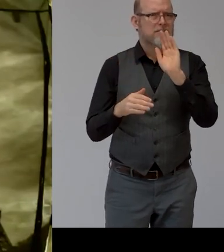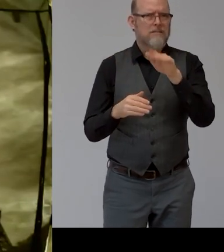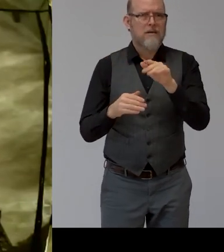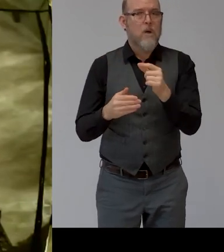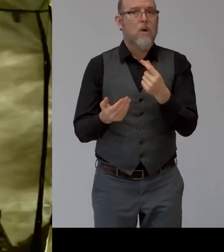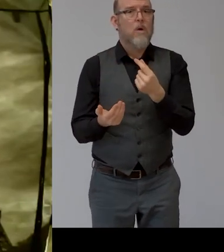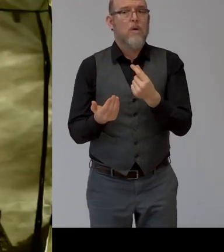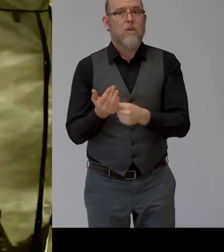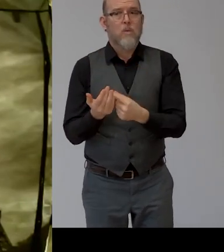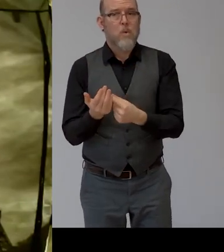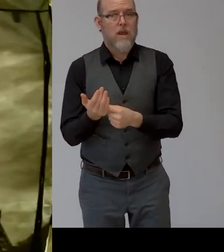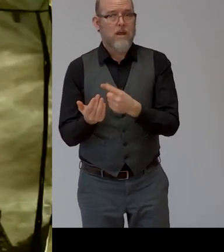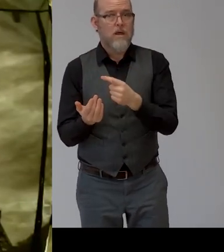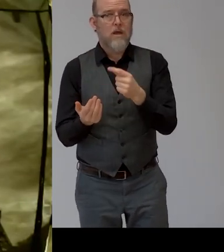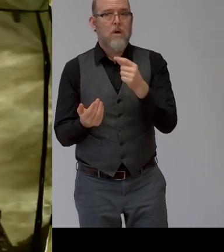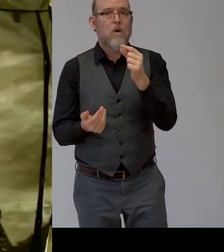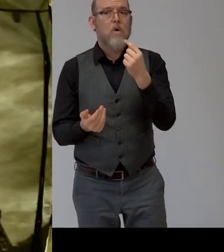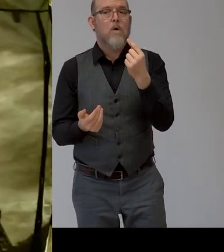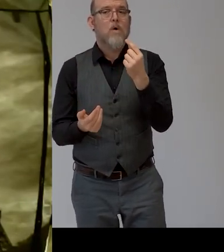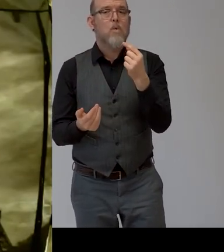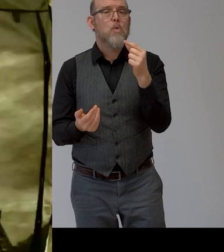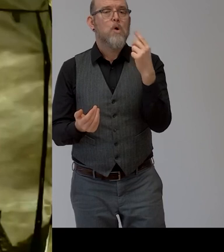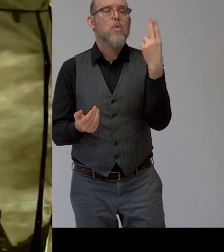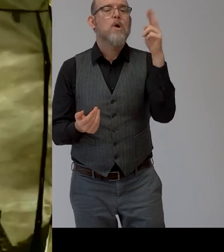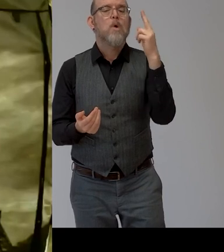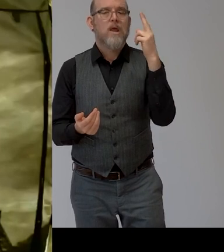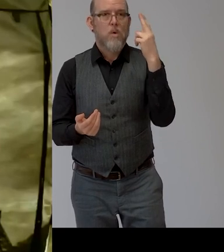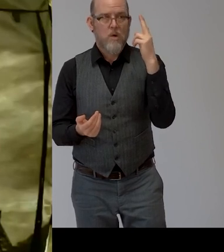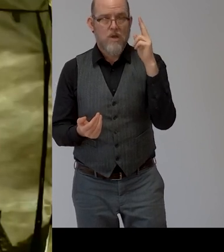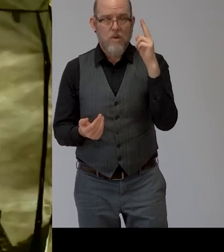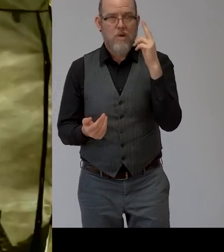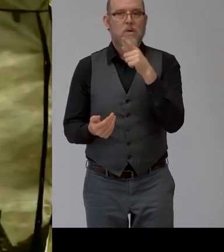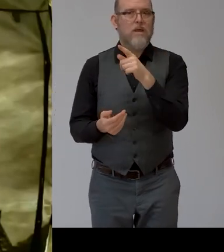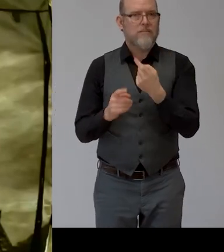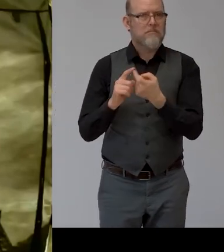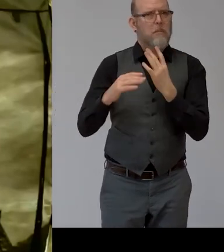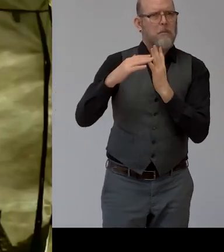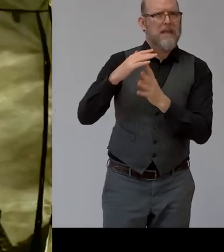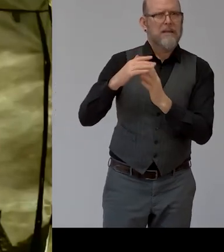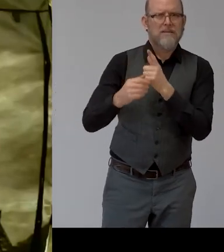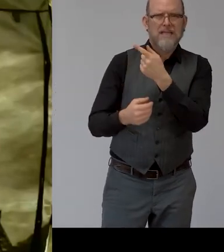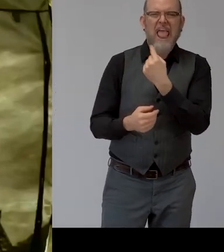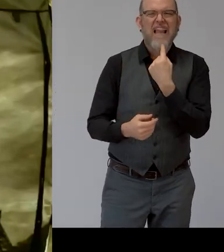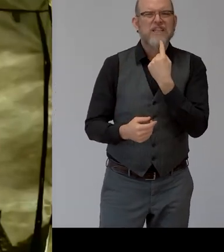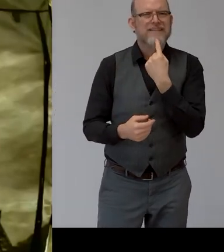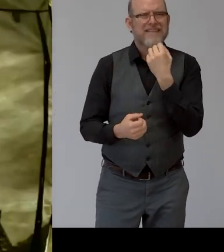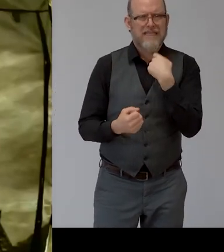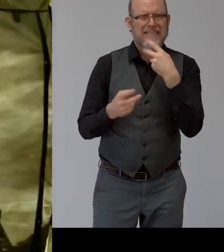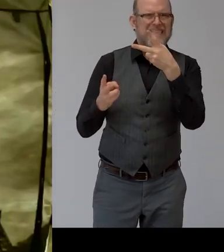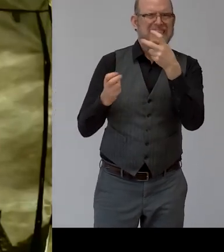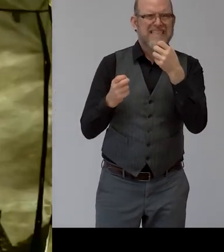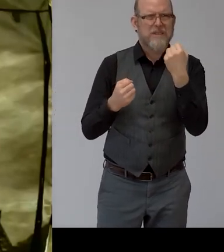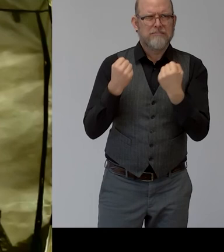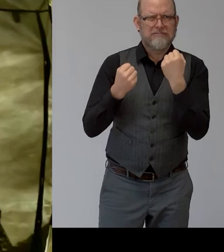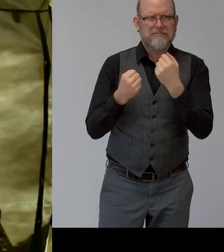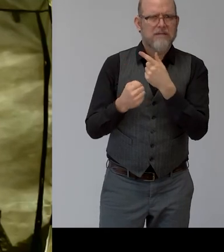ugwaii and he had a really heavy accent and i couldn't understand him and he couldn't